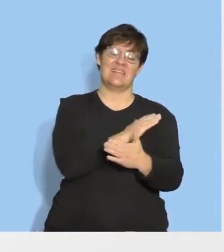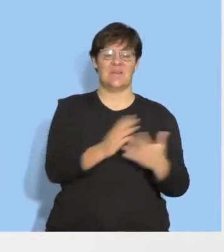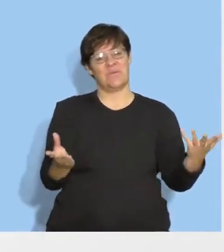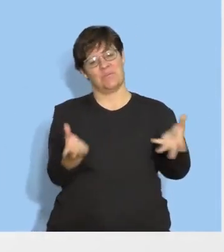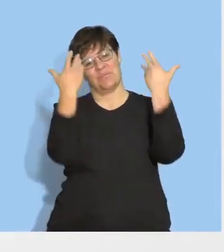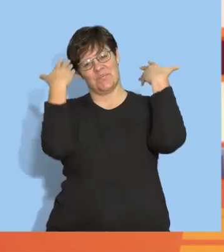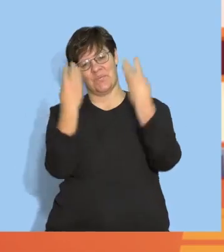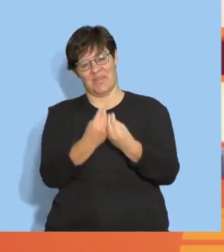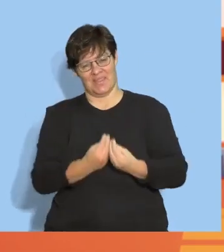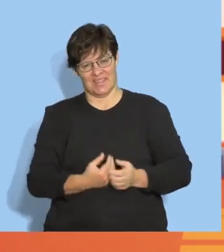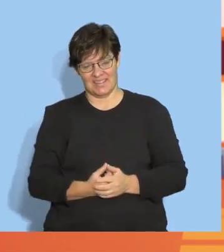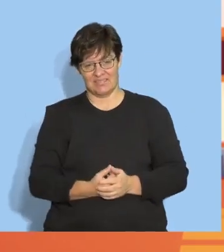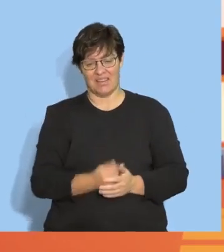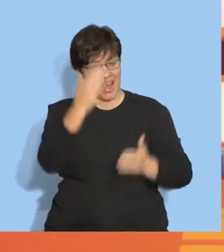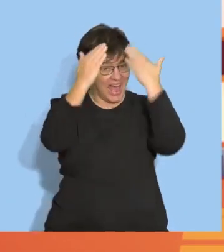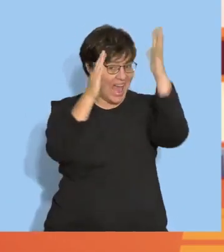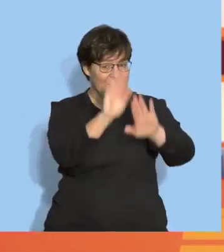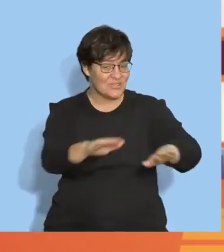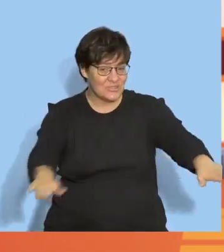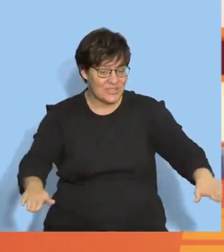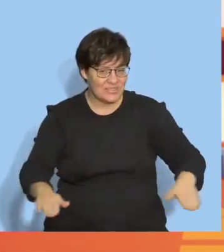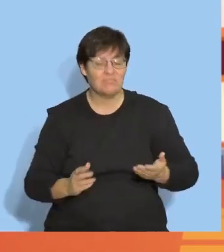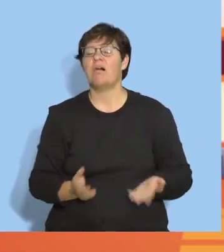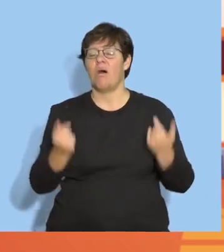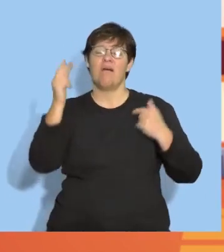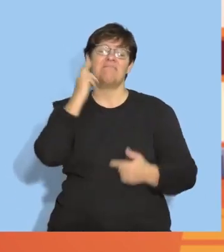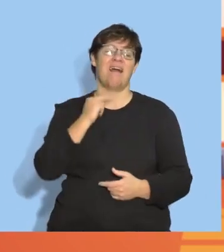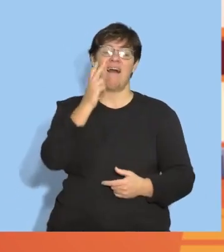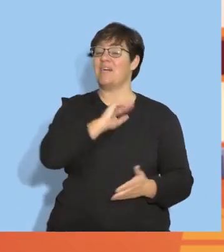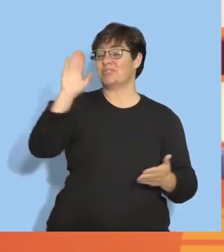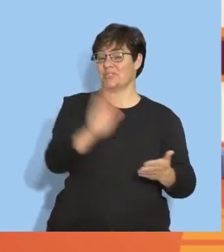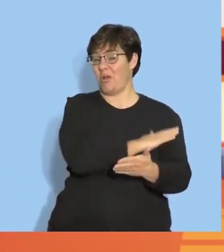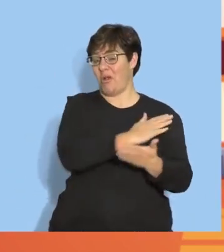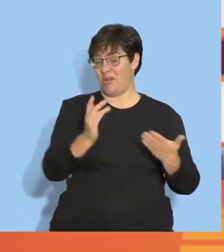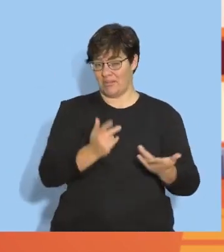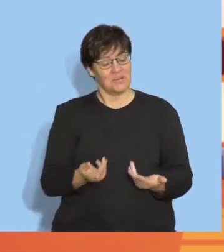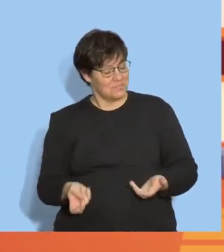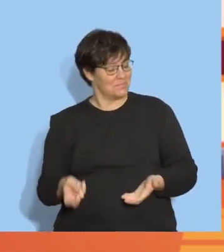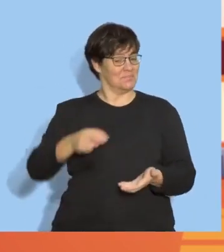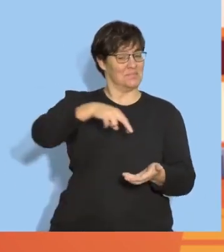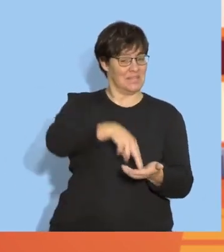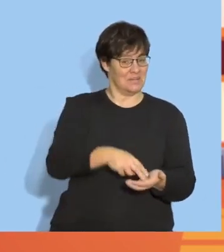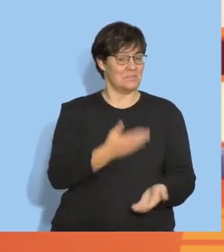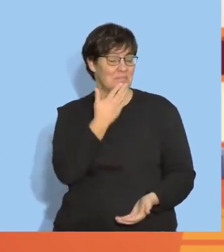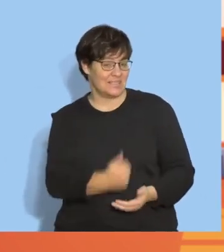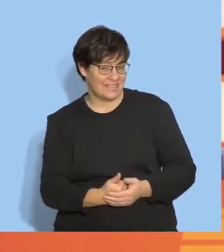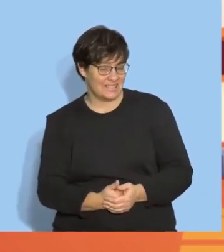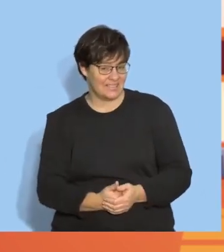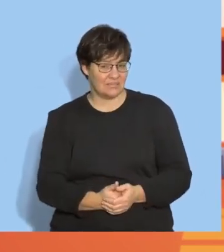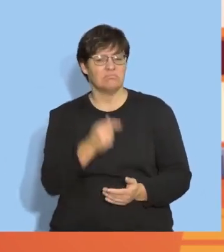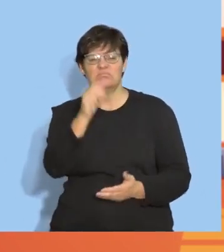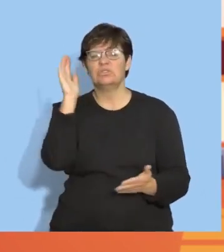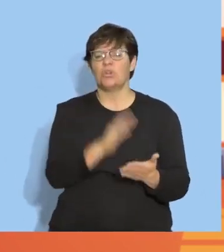Sing Along Hello children! We are going to sing a lovely song now. Please stand up.